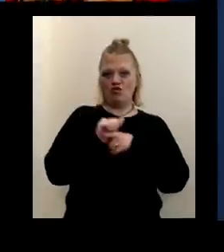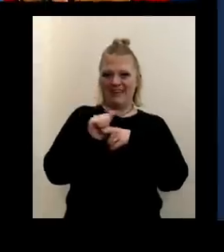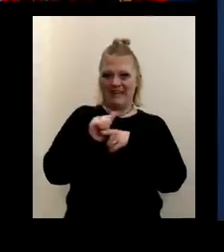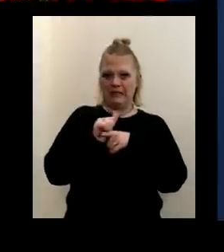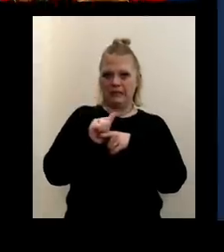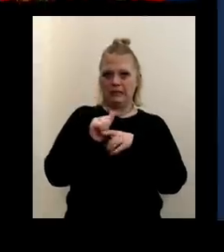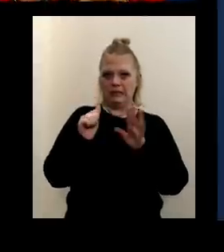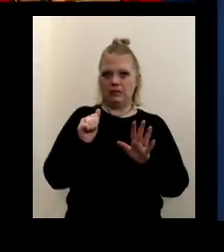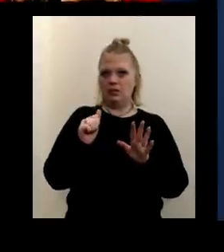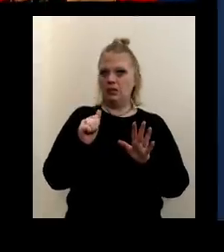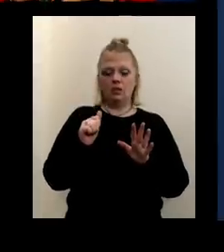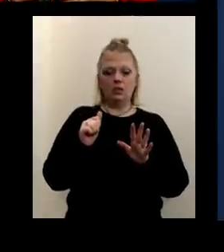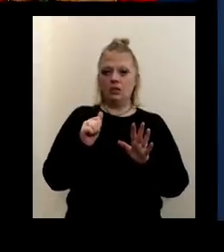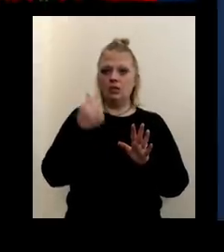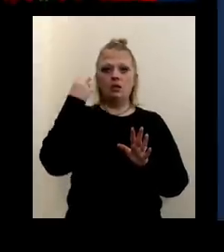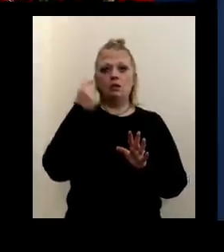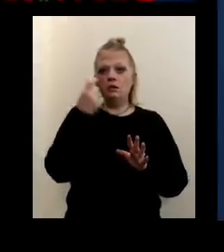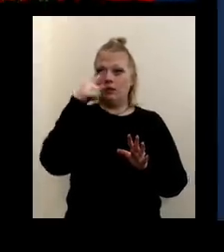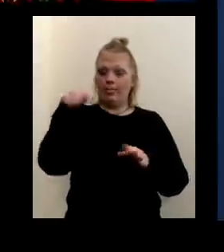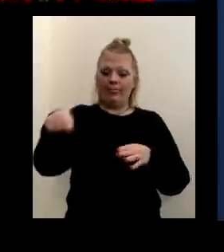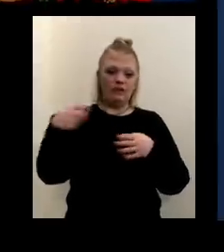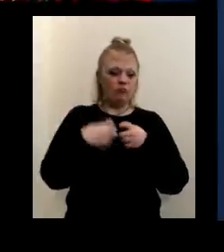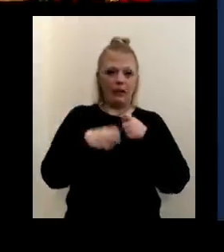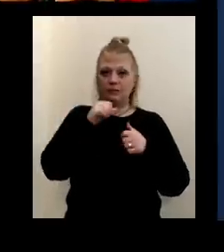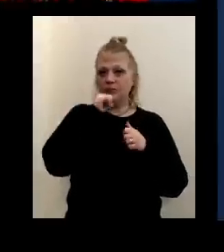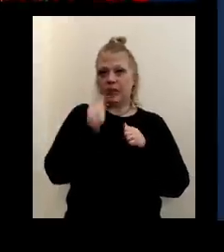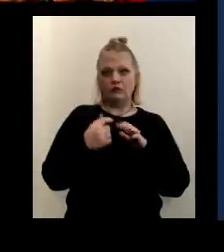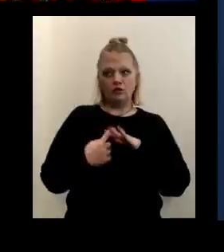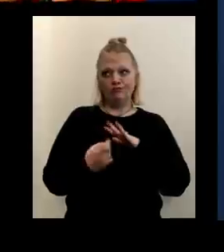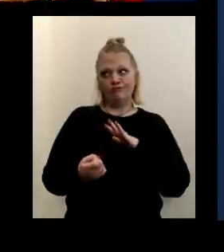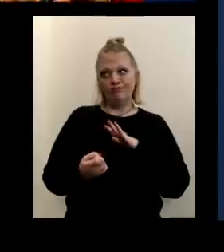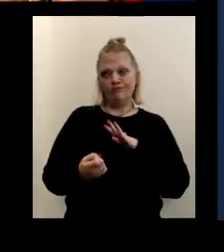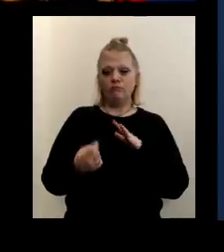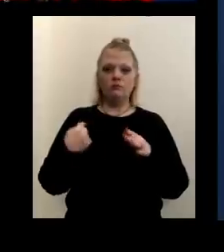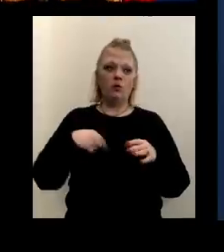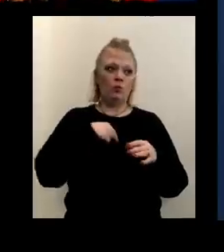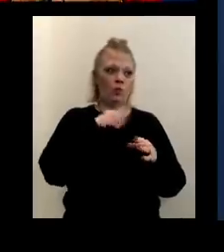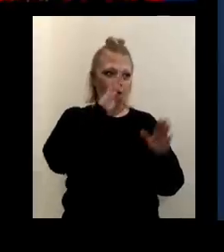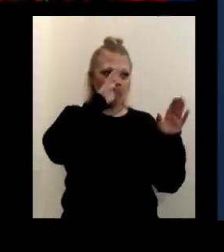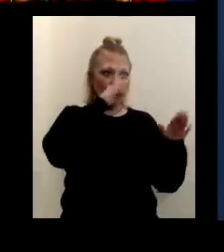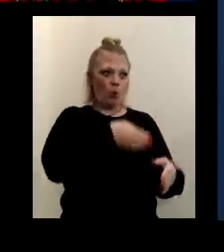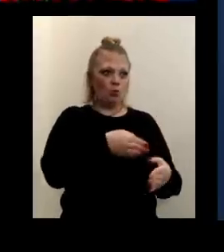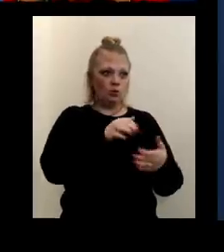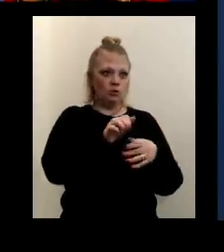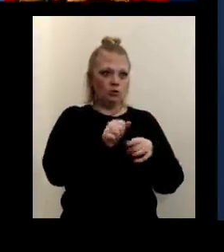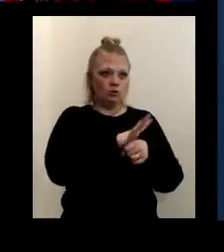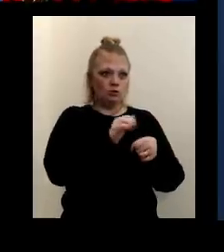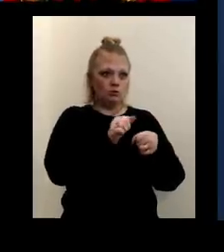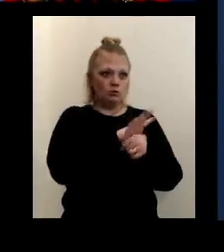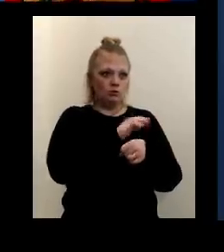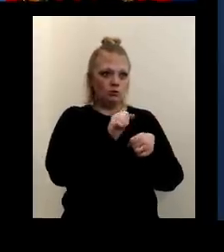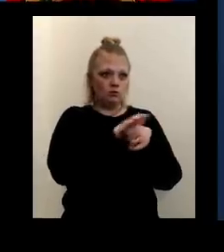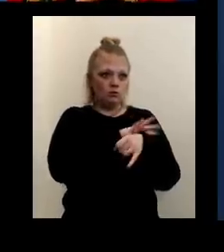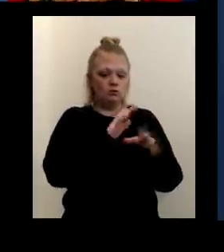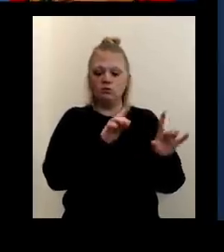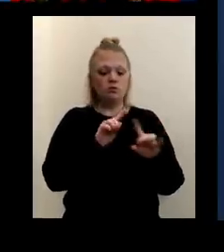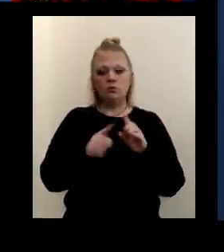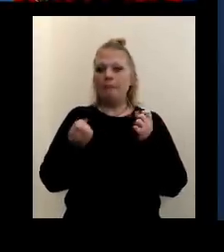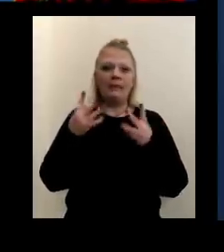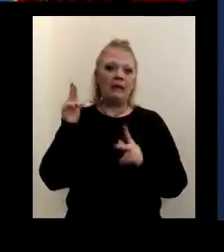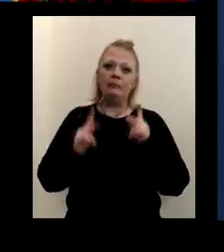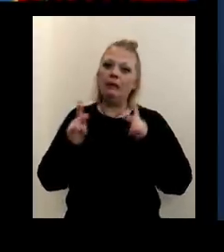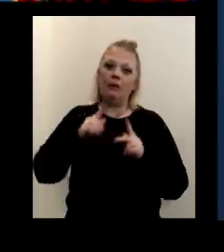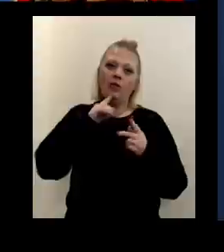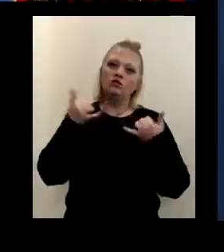this problem has not gone, gone away. I know we talk about COVID-19, COVID-19. However, we still are struggling, many people are still struggling